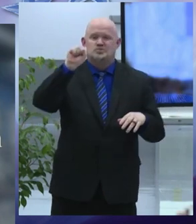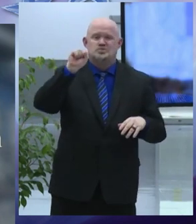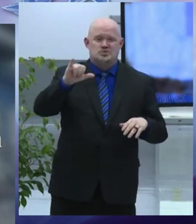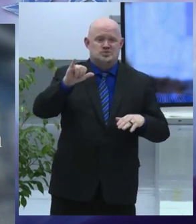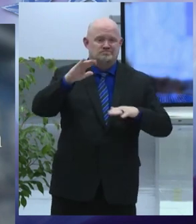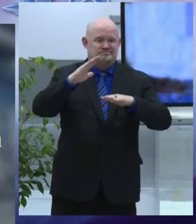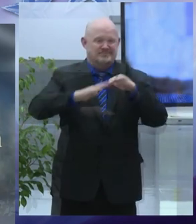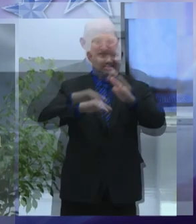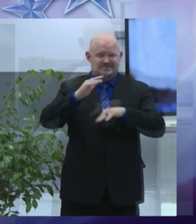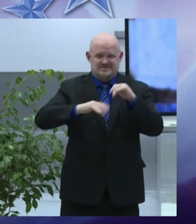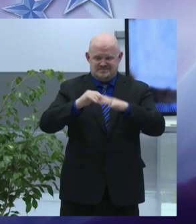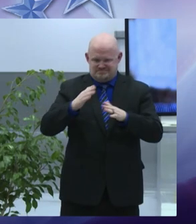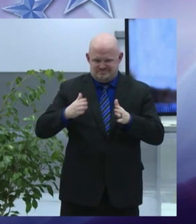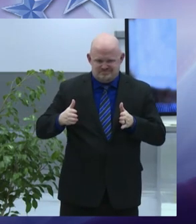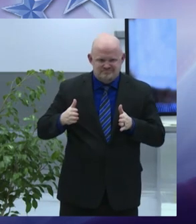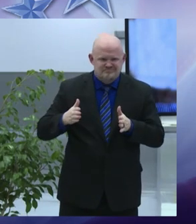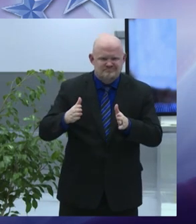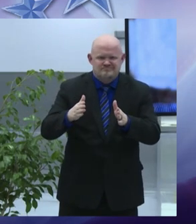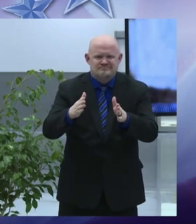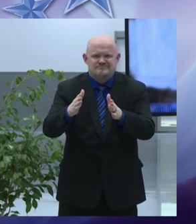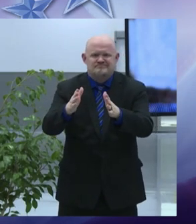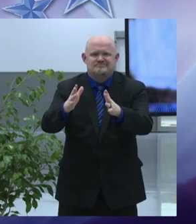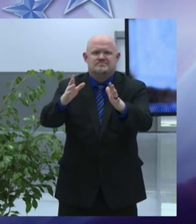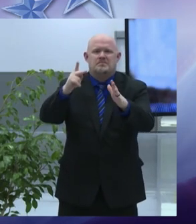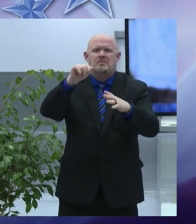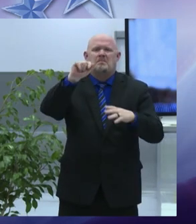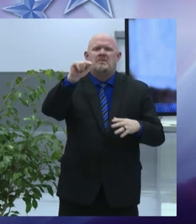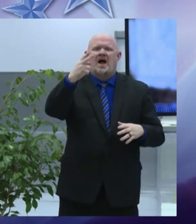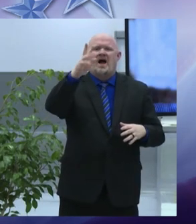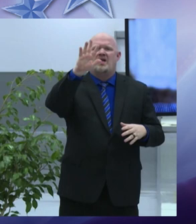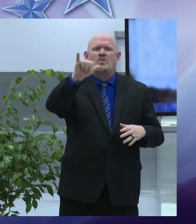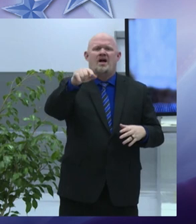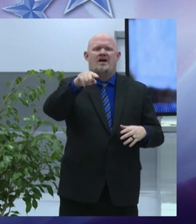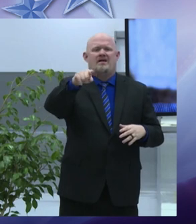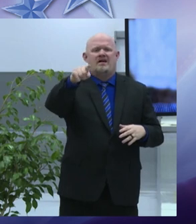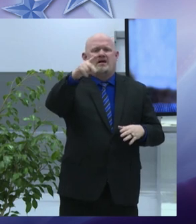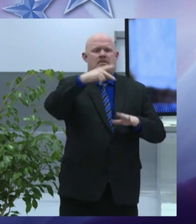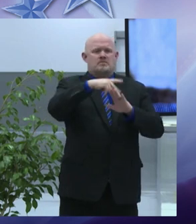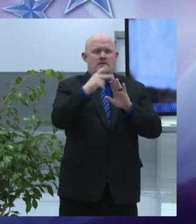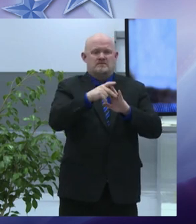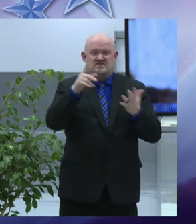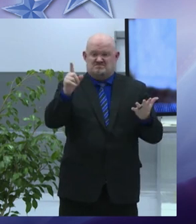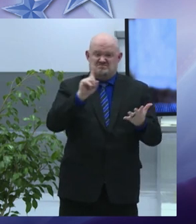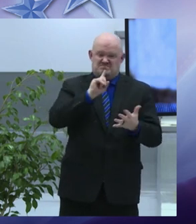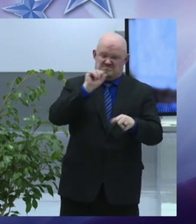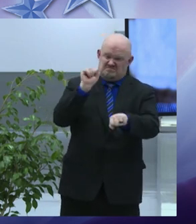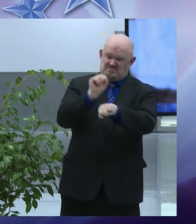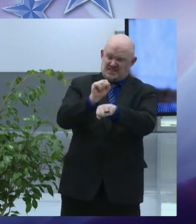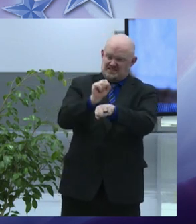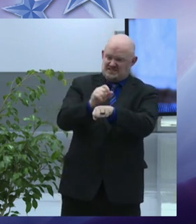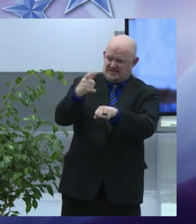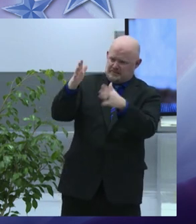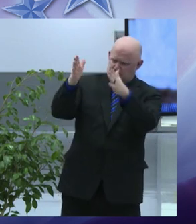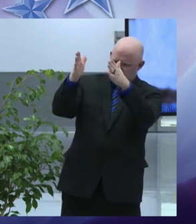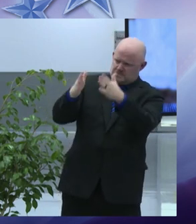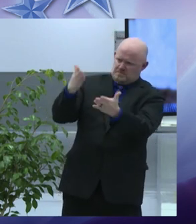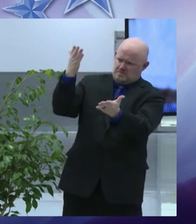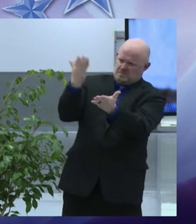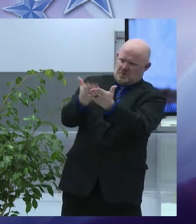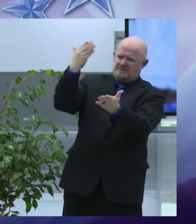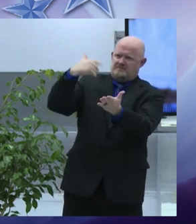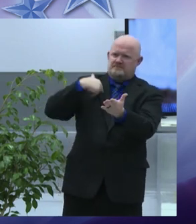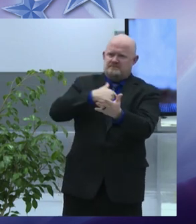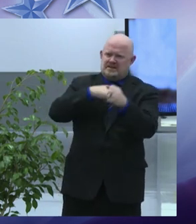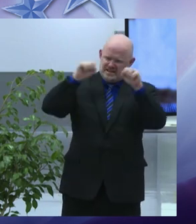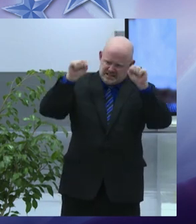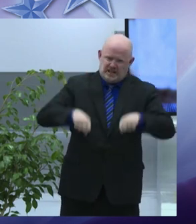created in partnership with common council president hudson and our sisters and brothers in organized labor it ensures participants have the